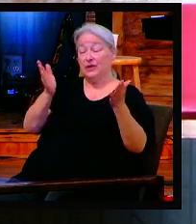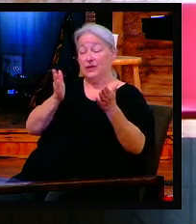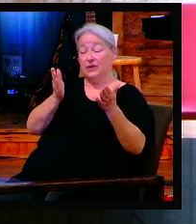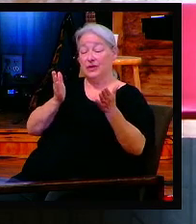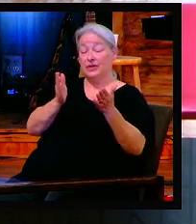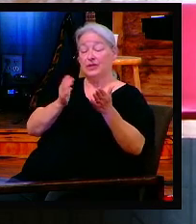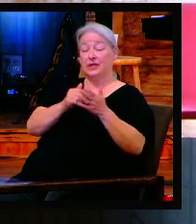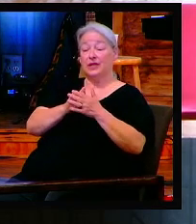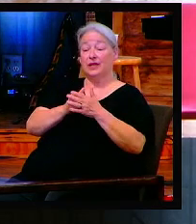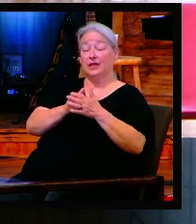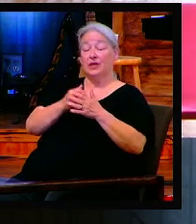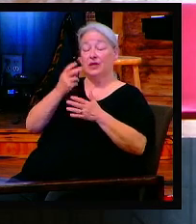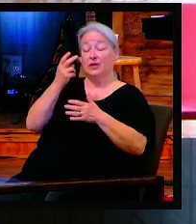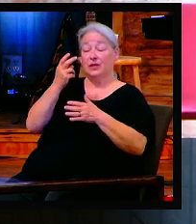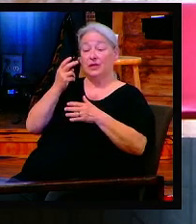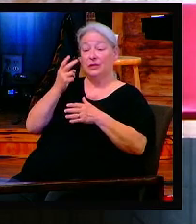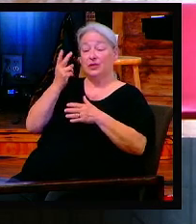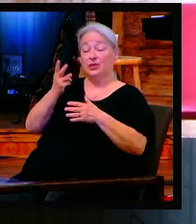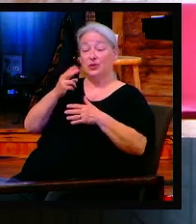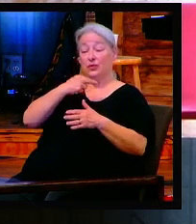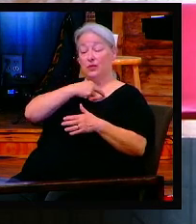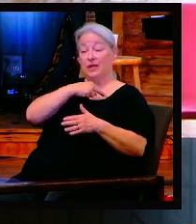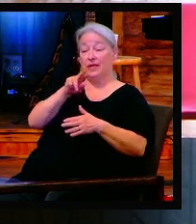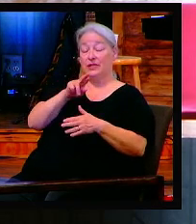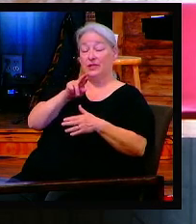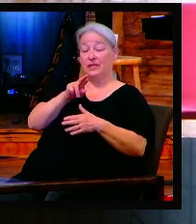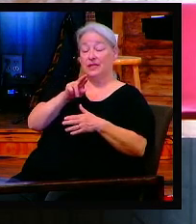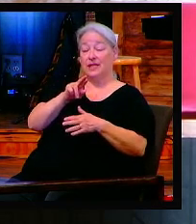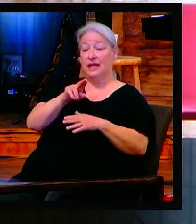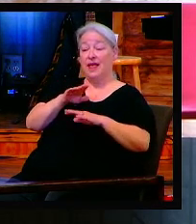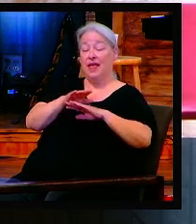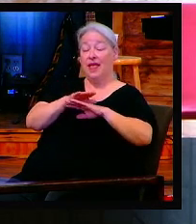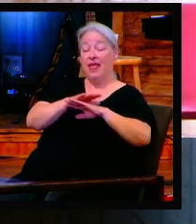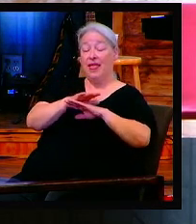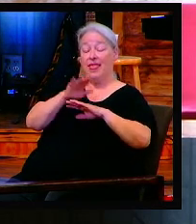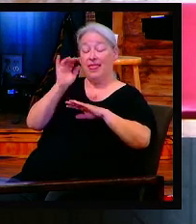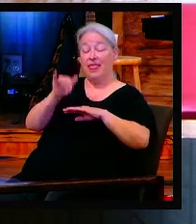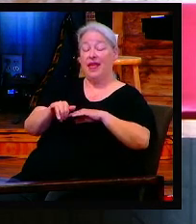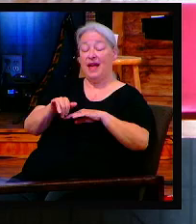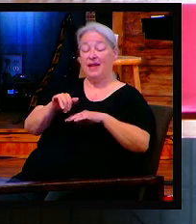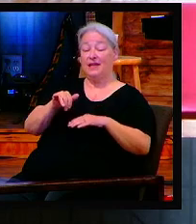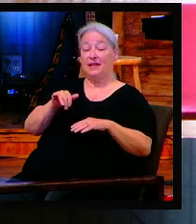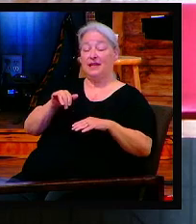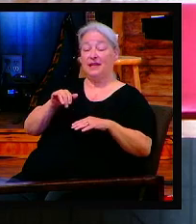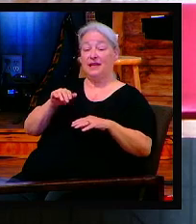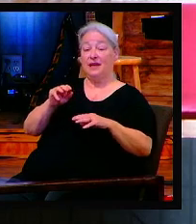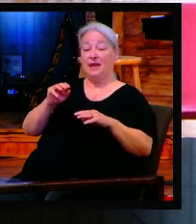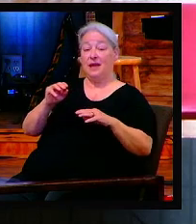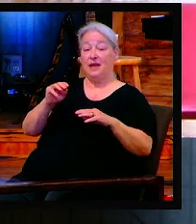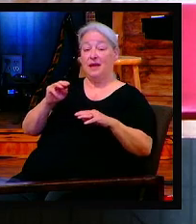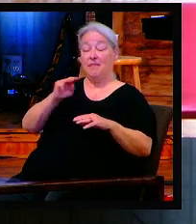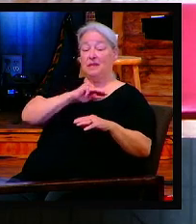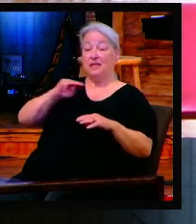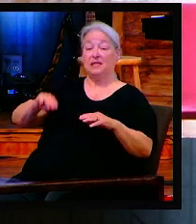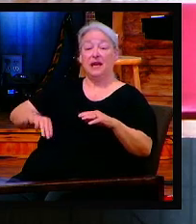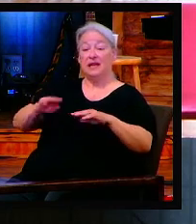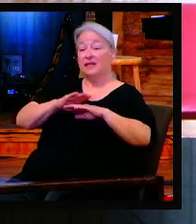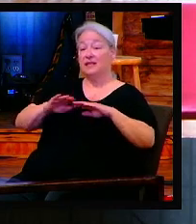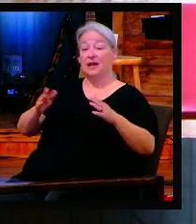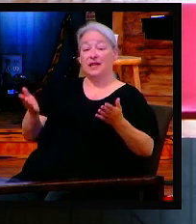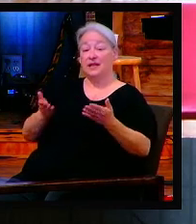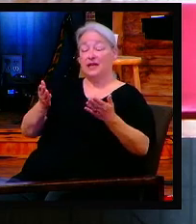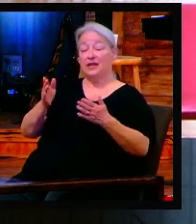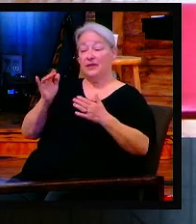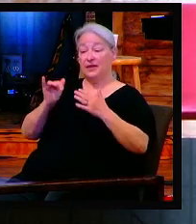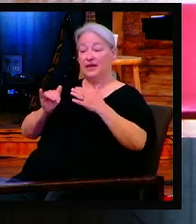here yet. They do not believe that Jesus Christ is the Messiah. They're still waiting on their Messiah. So this Messiah must convince people who live by the law